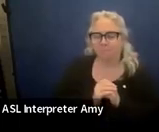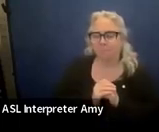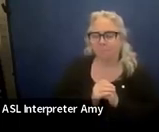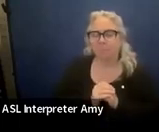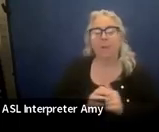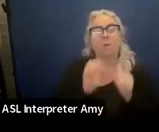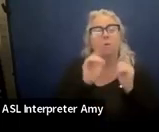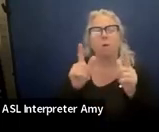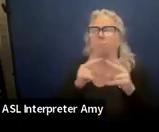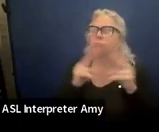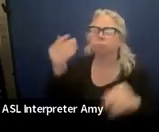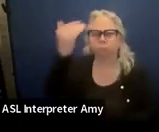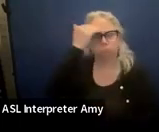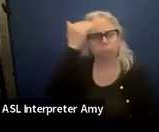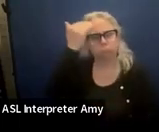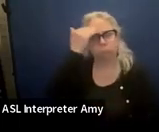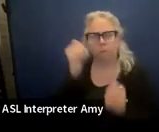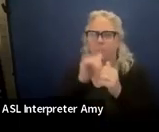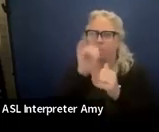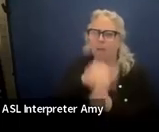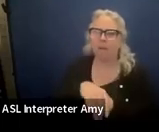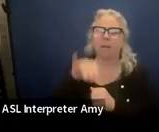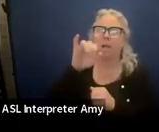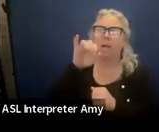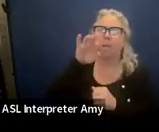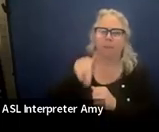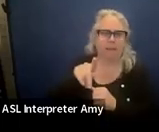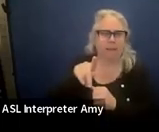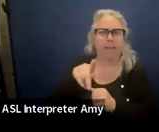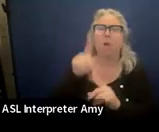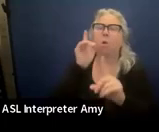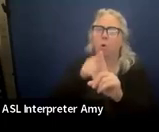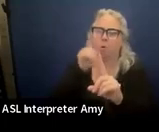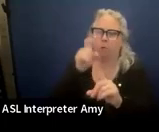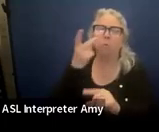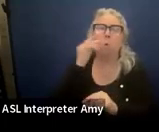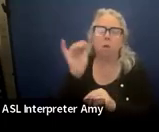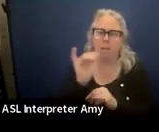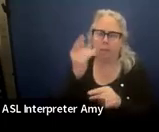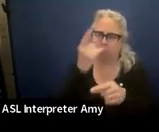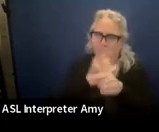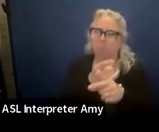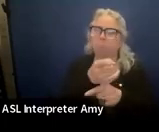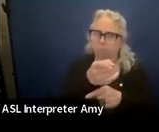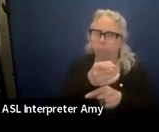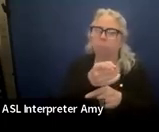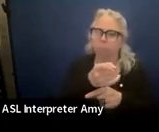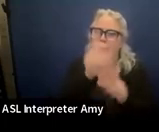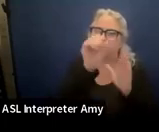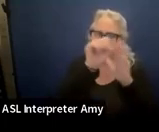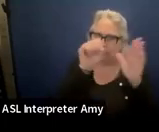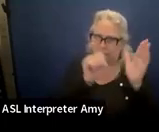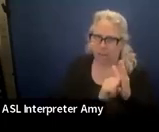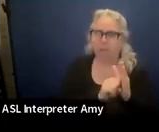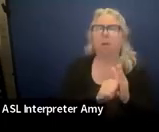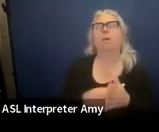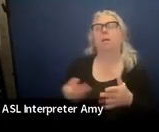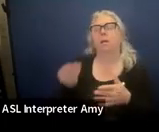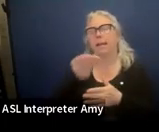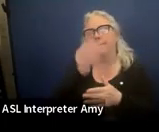very familiar with this. This is what your IEP needs, your goal needs to look like, right? By this date, given this service,